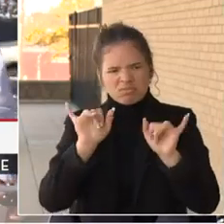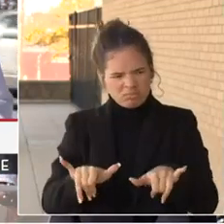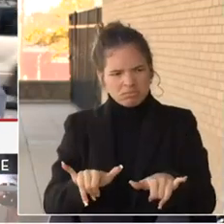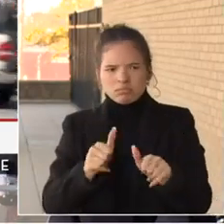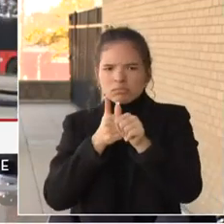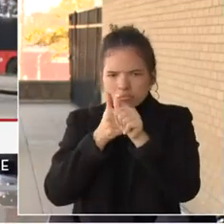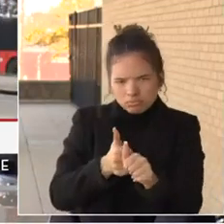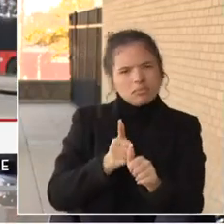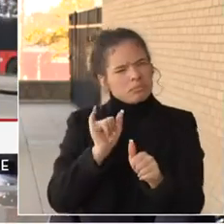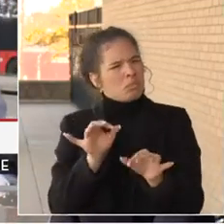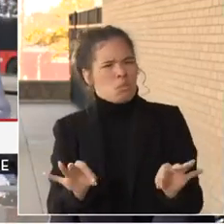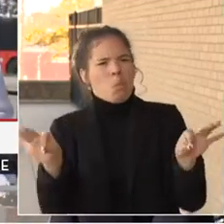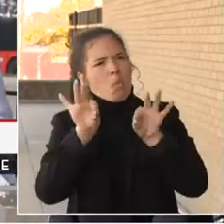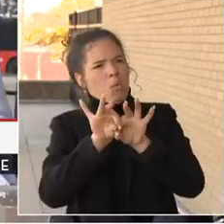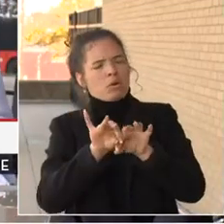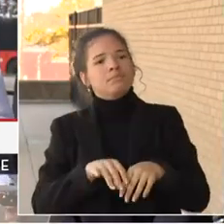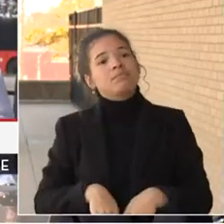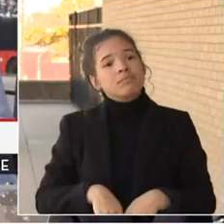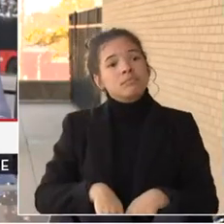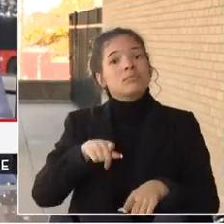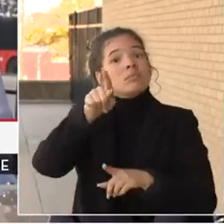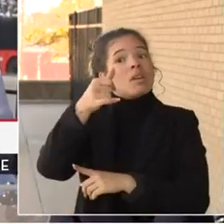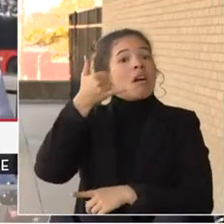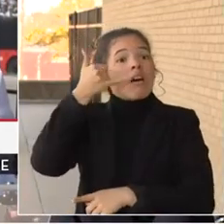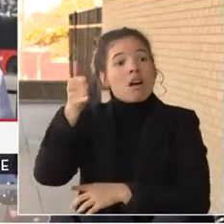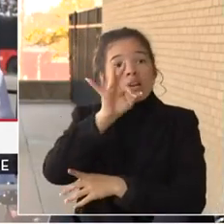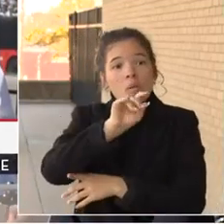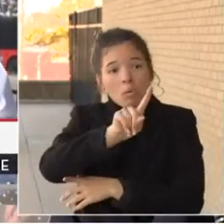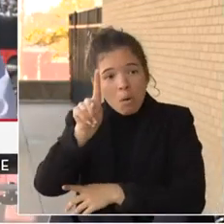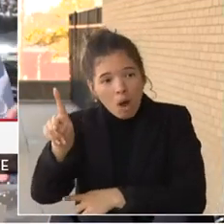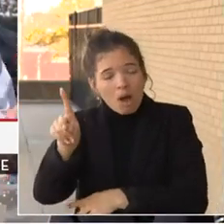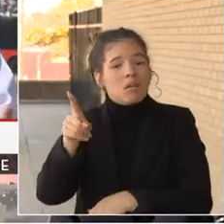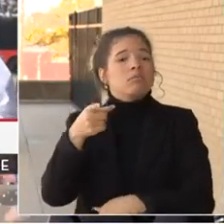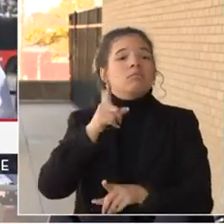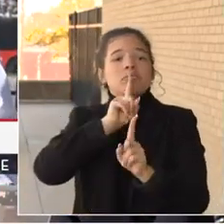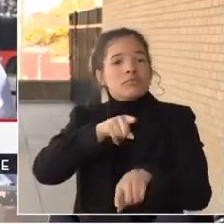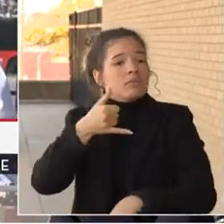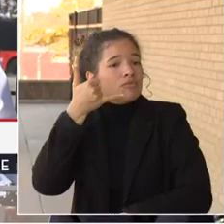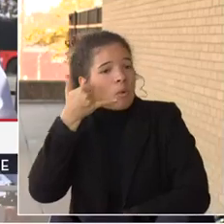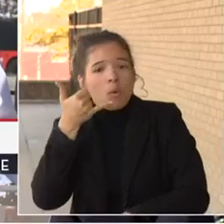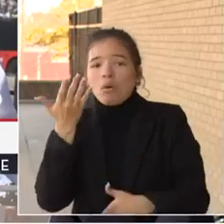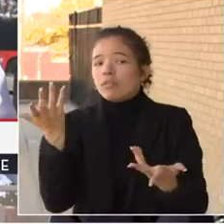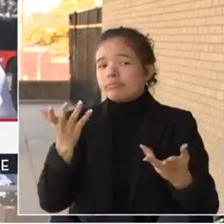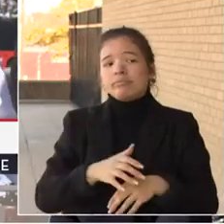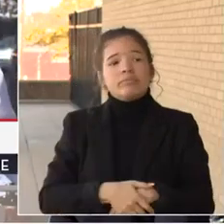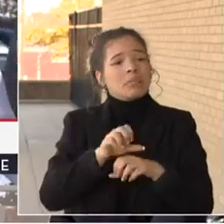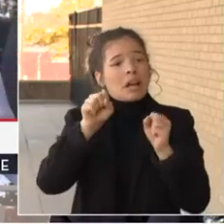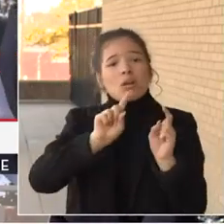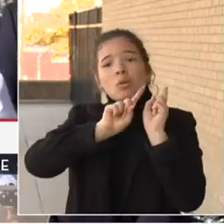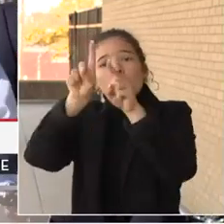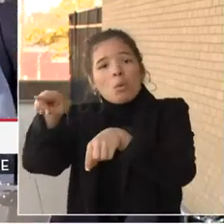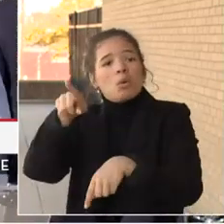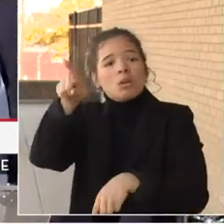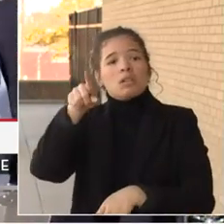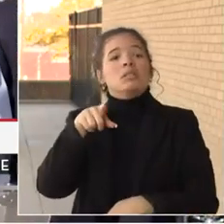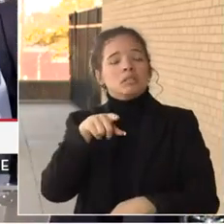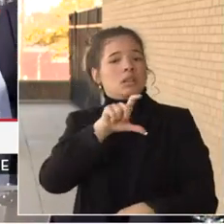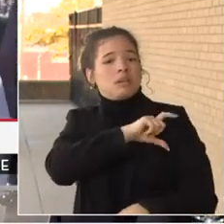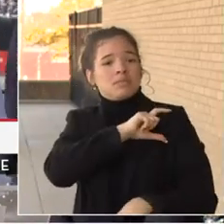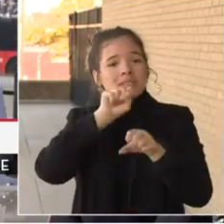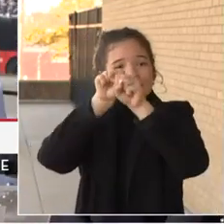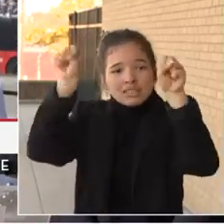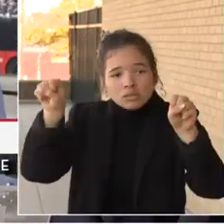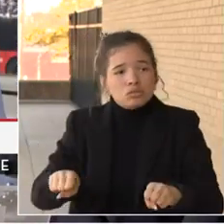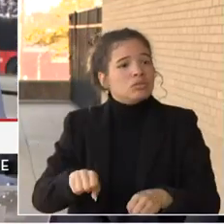and make the report over the phone. You can go to your nearest district police station or you can file the report online at your convenience. If you have